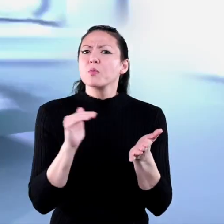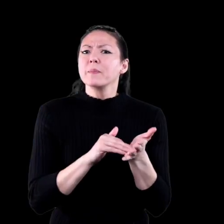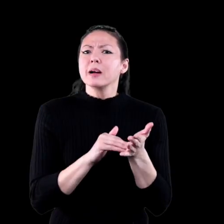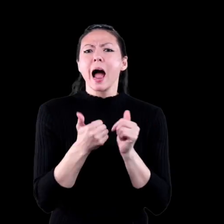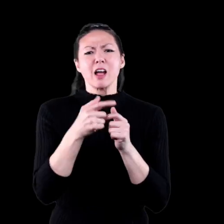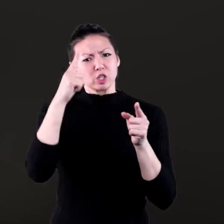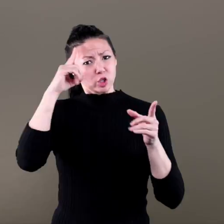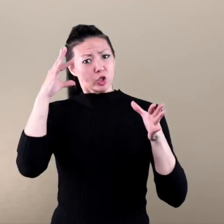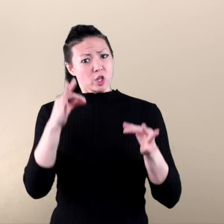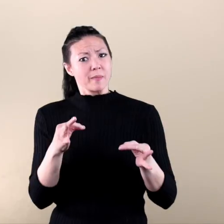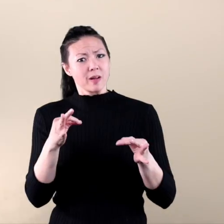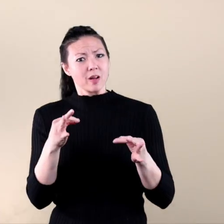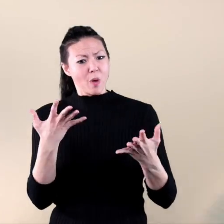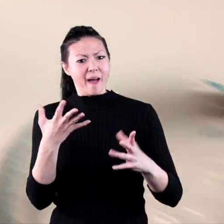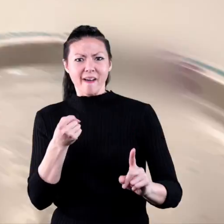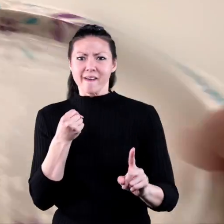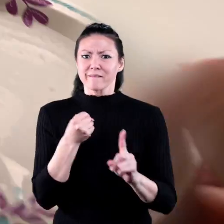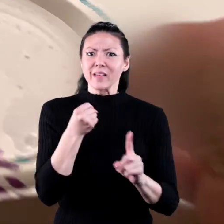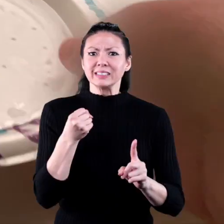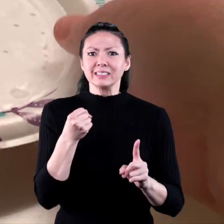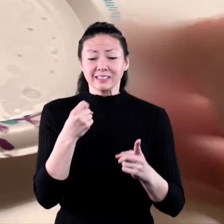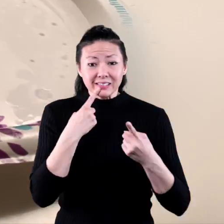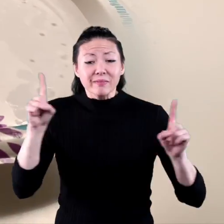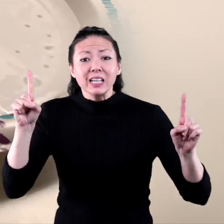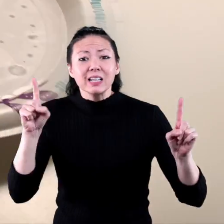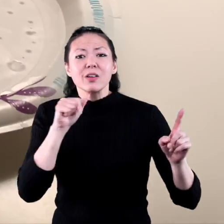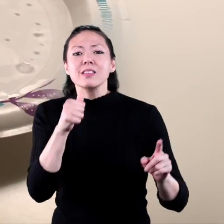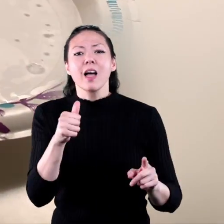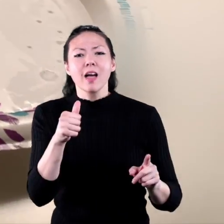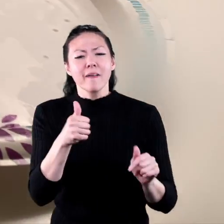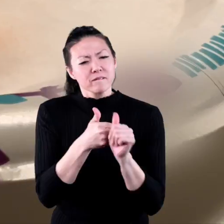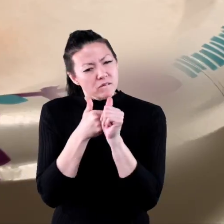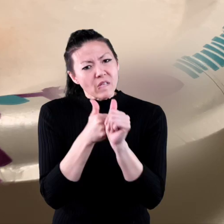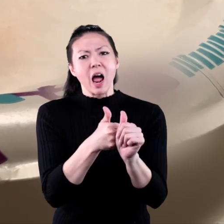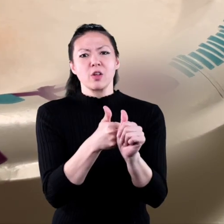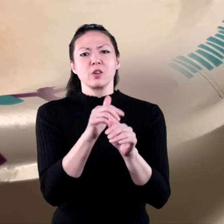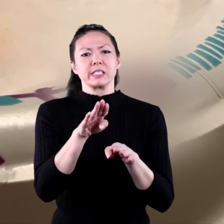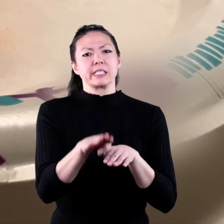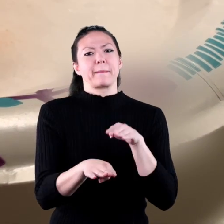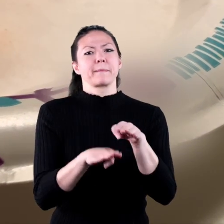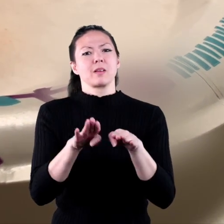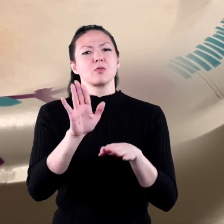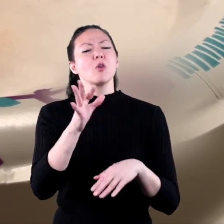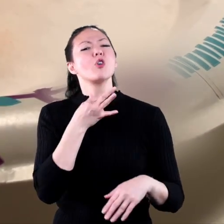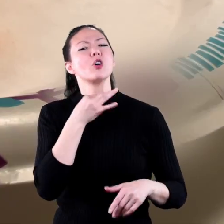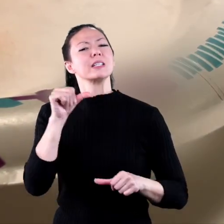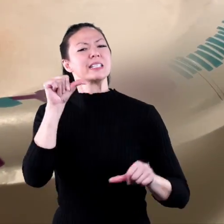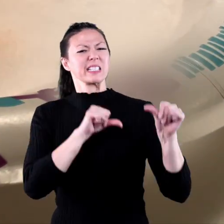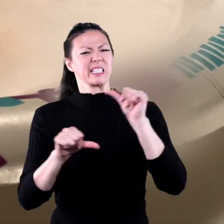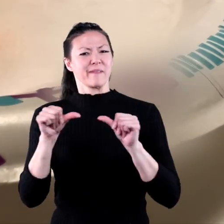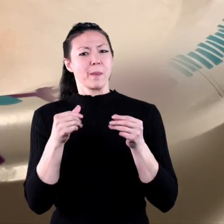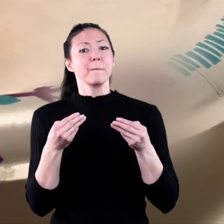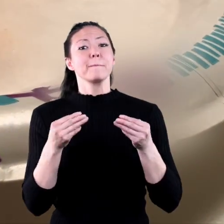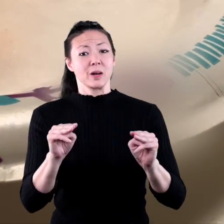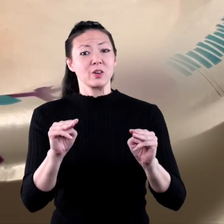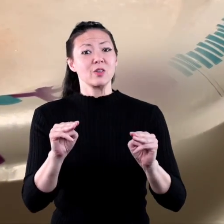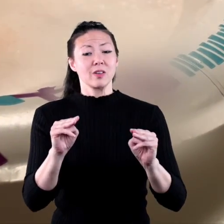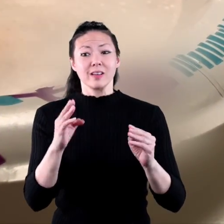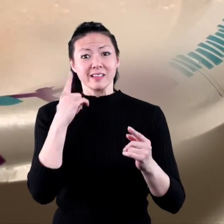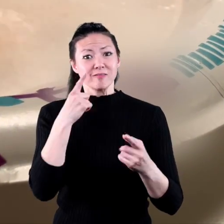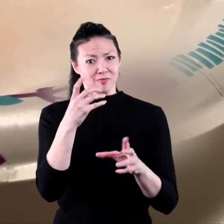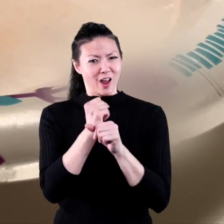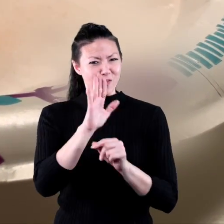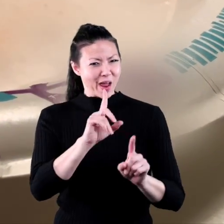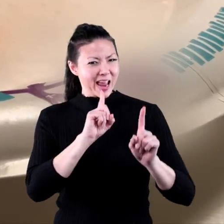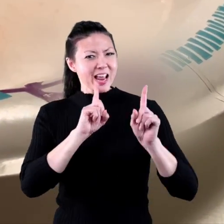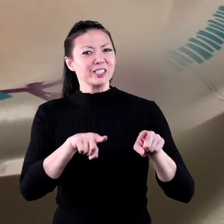is an effective way to melt ice. The point is to follow each step in the scientific method until you reach an answer. An